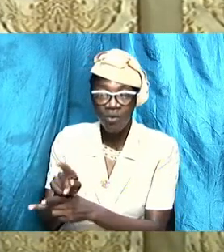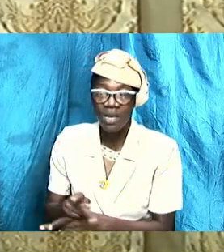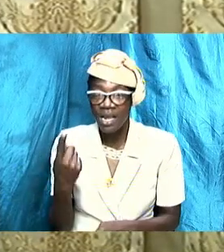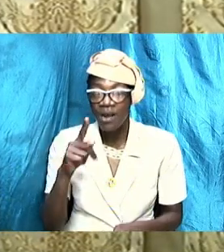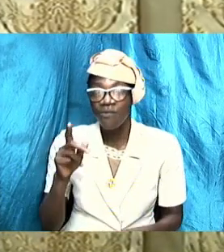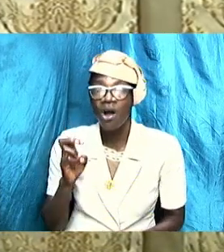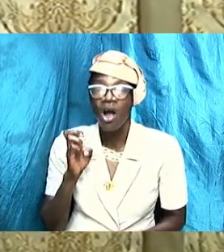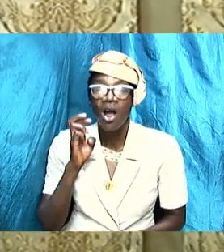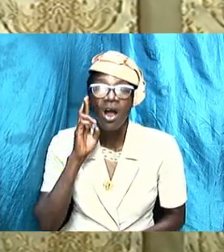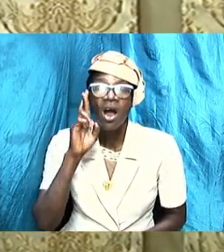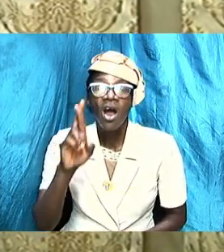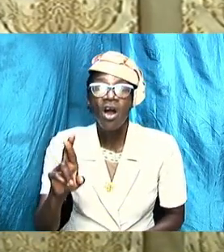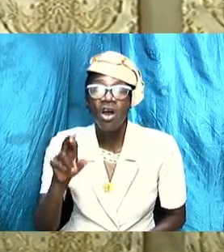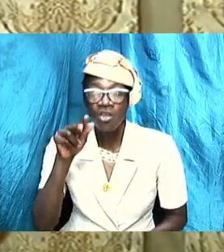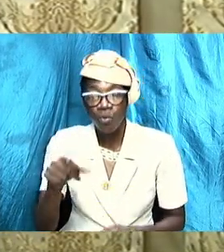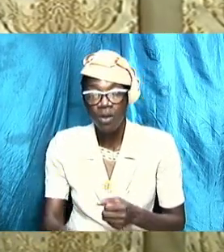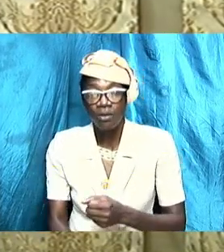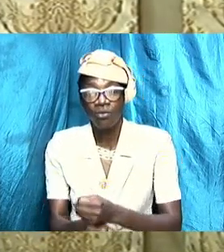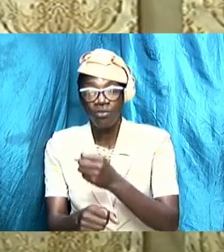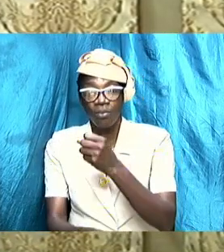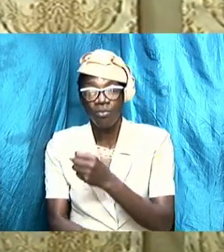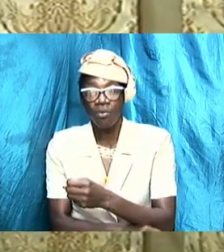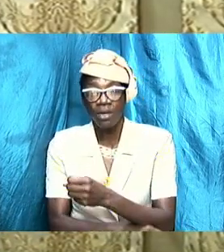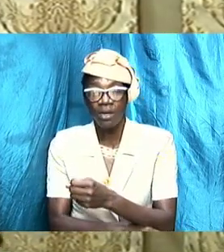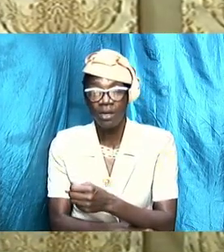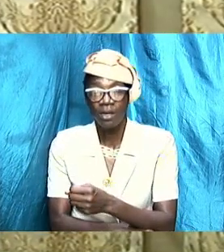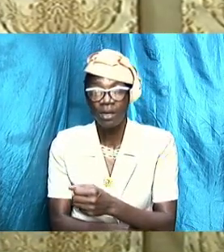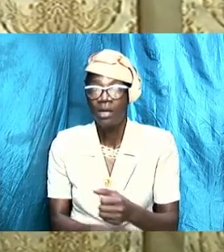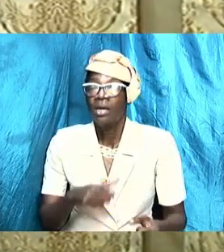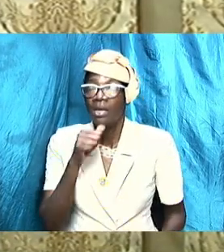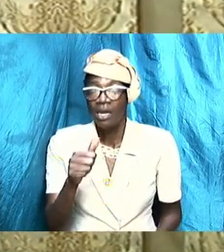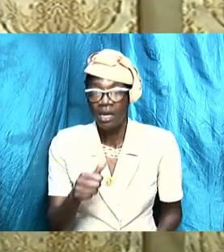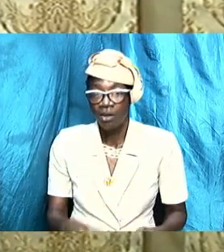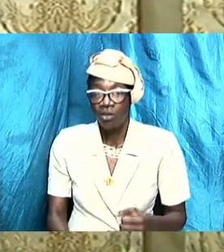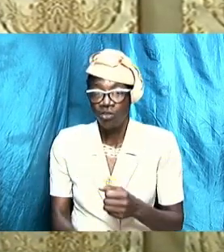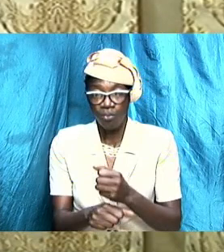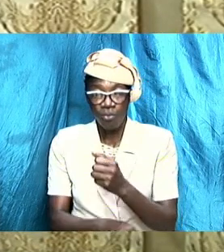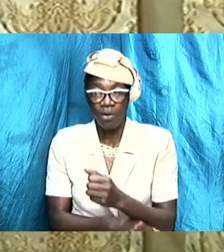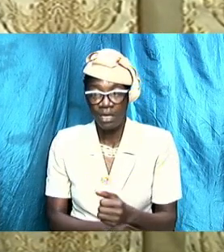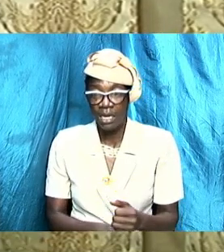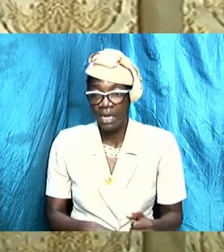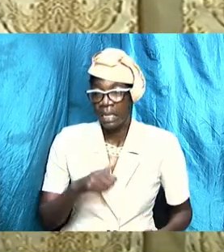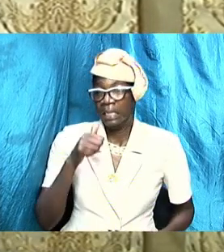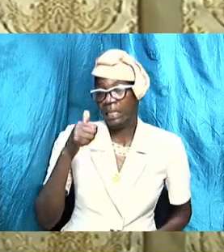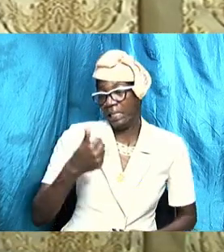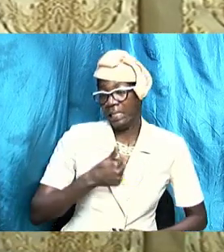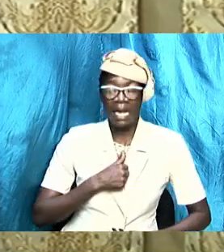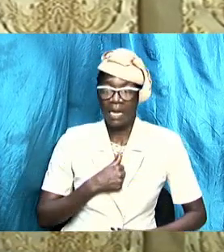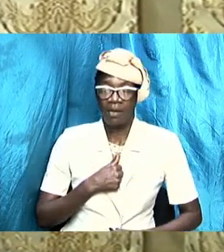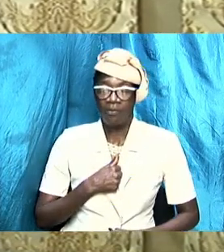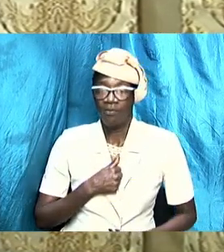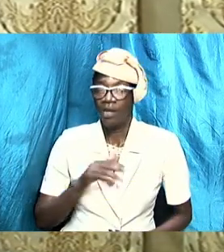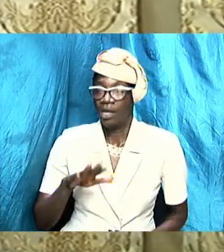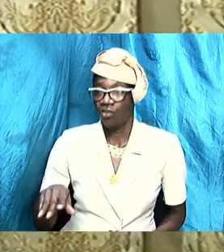and you want to support her she must be supporting herself and supporting the children and you just come home and eat